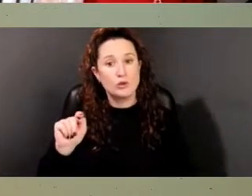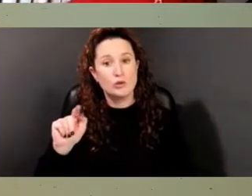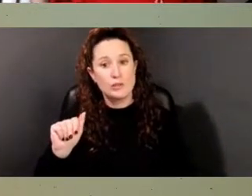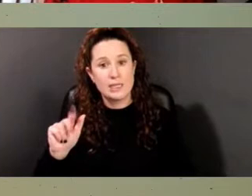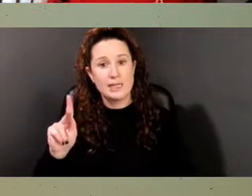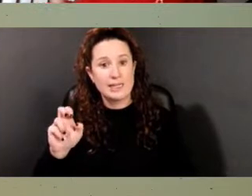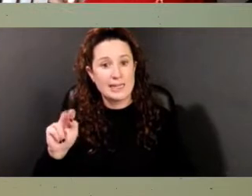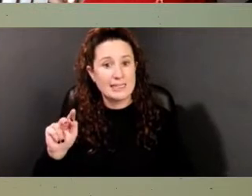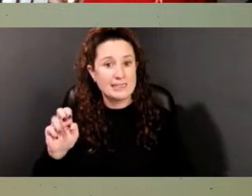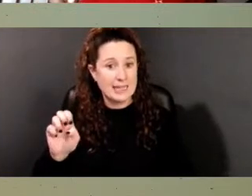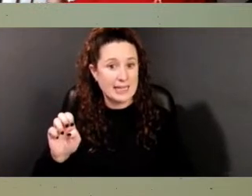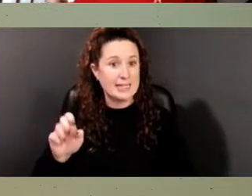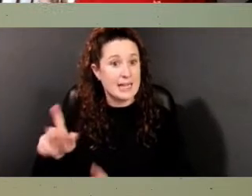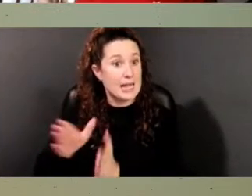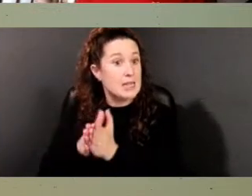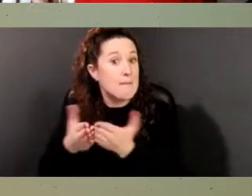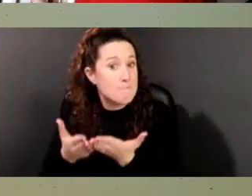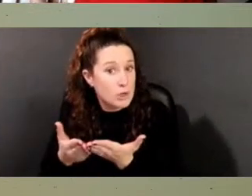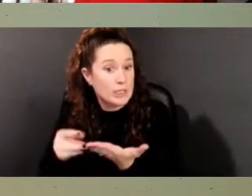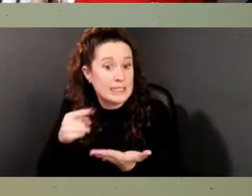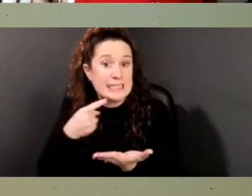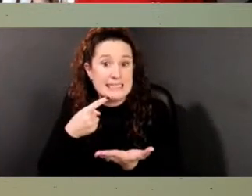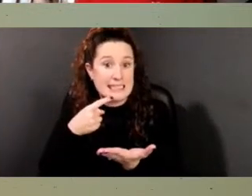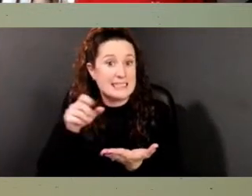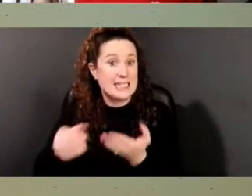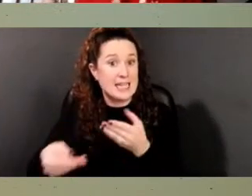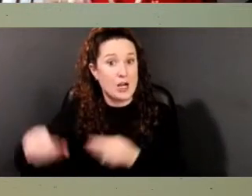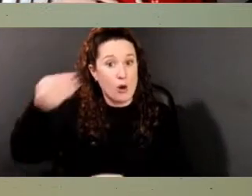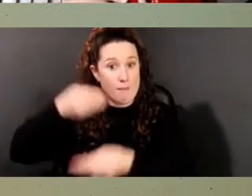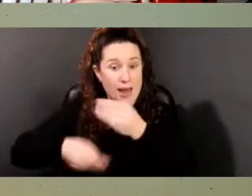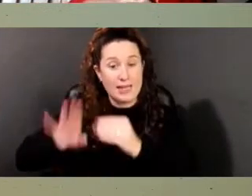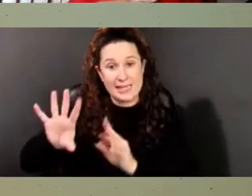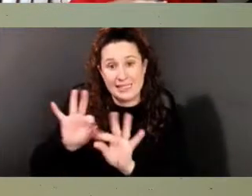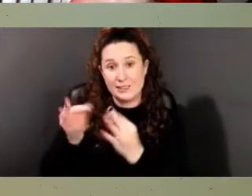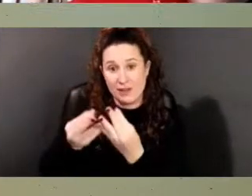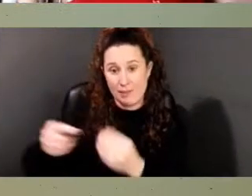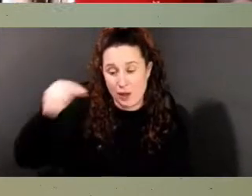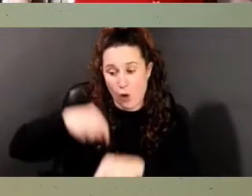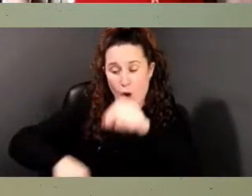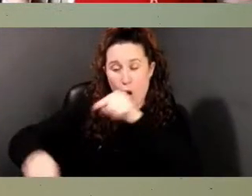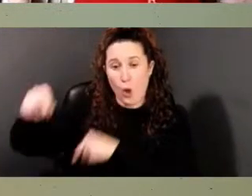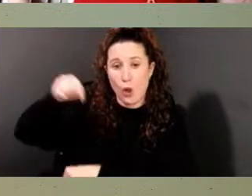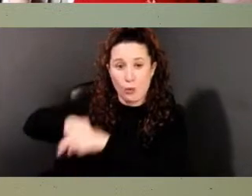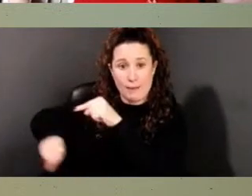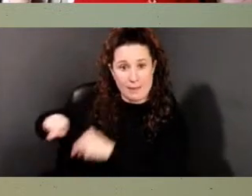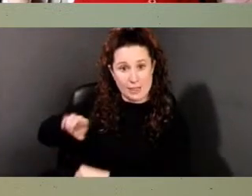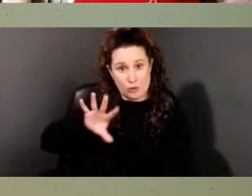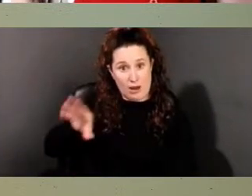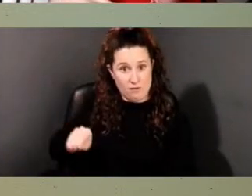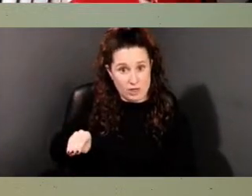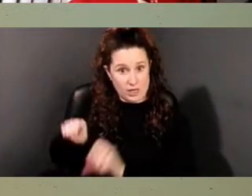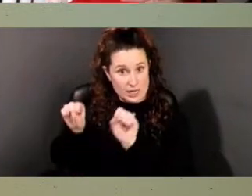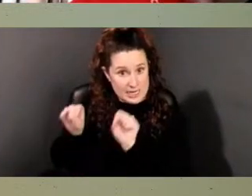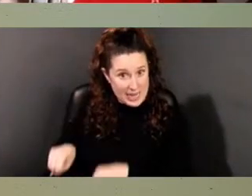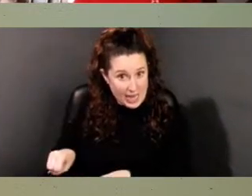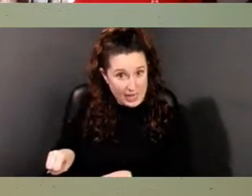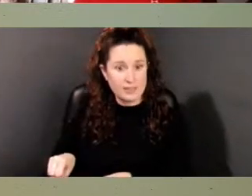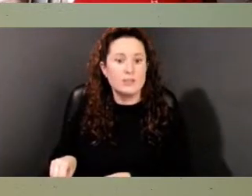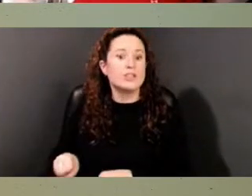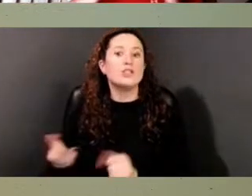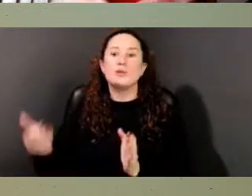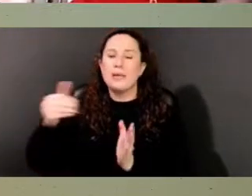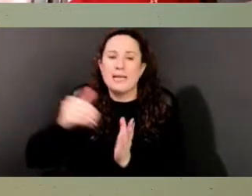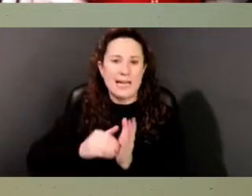says that he has traced his family all the way back to Africa. And it was, it was again, the shot heard around the world, a TV